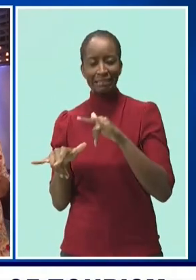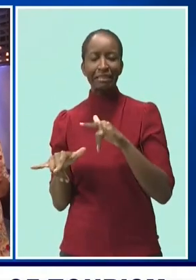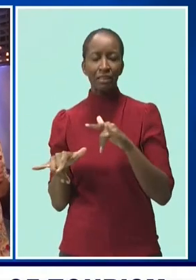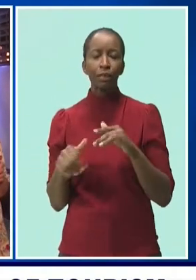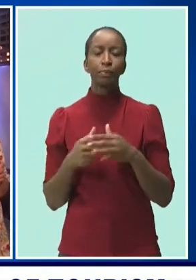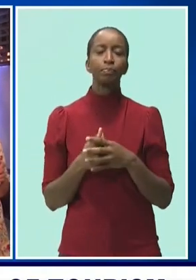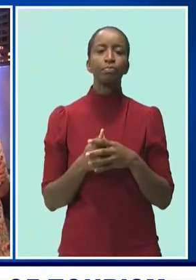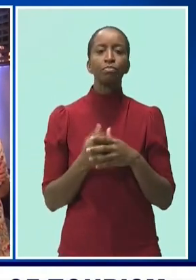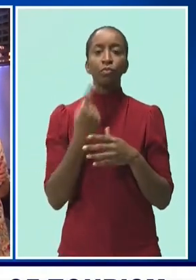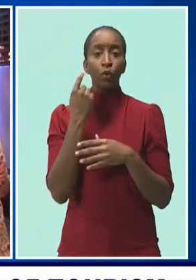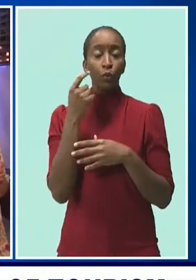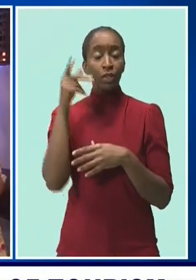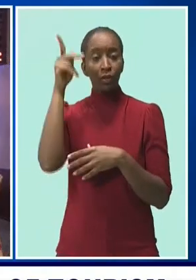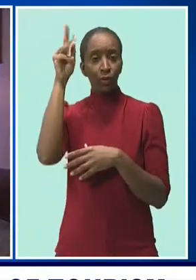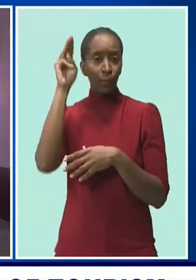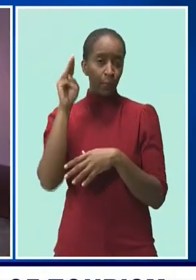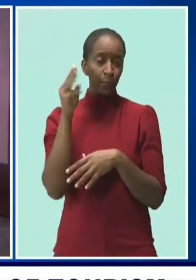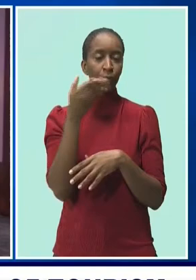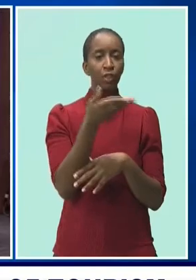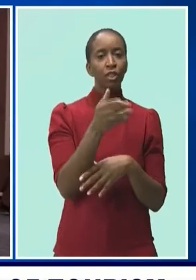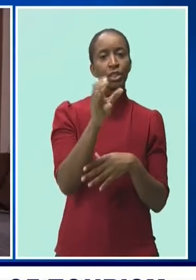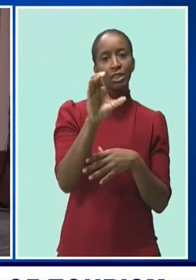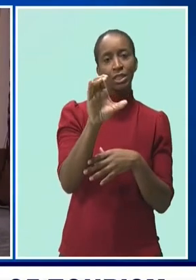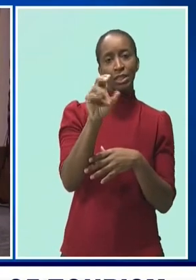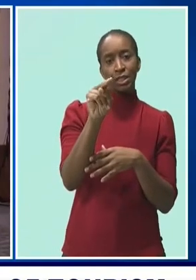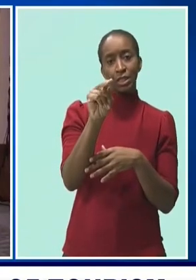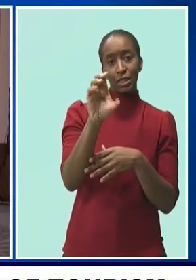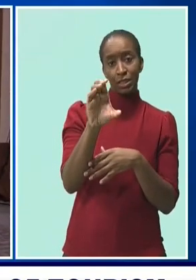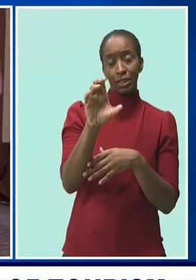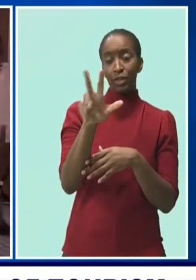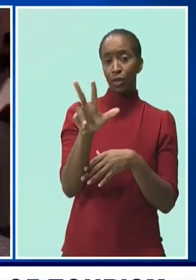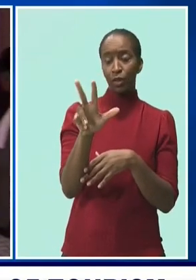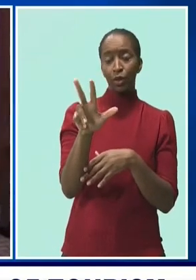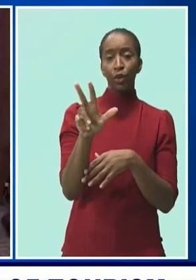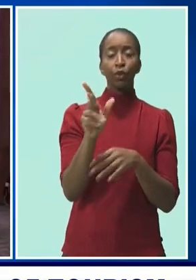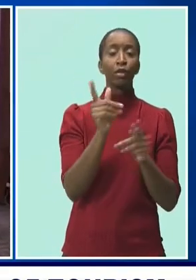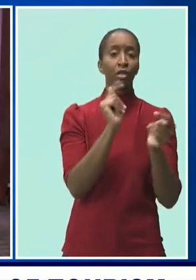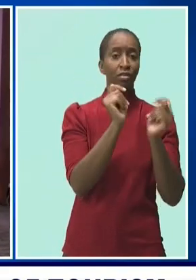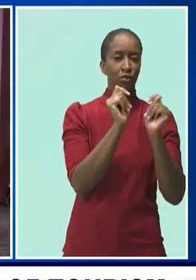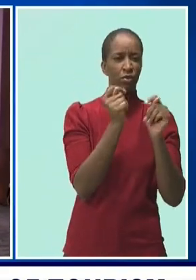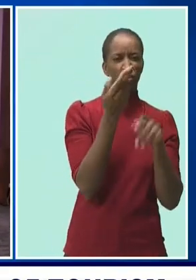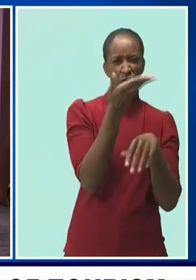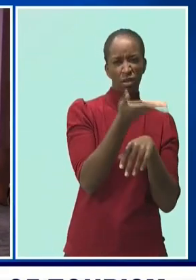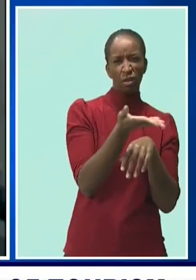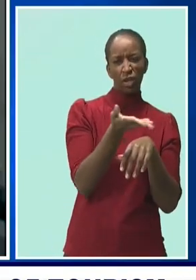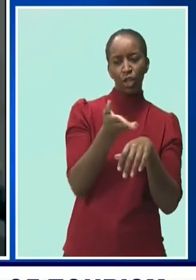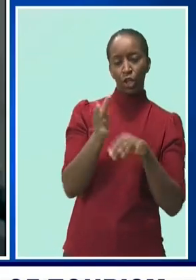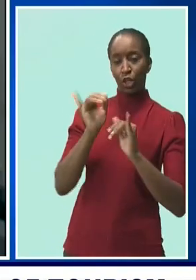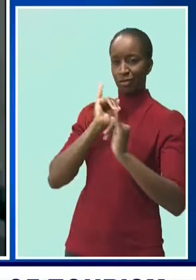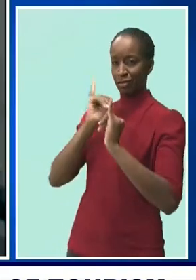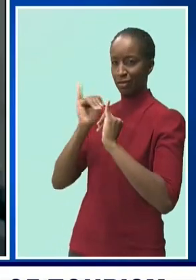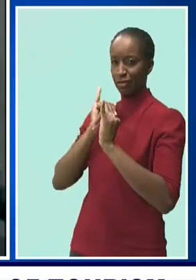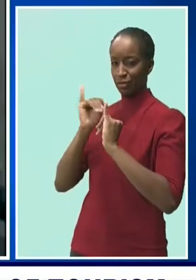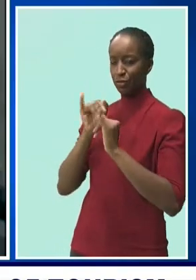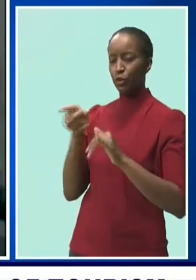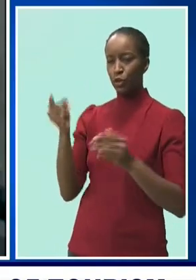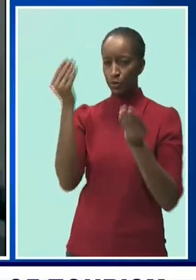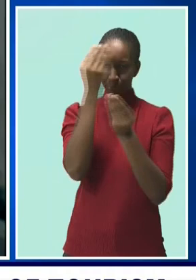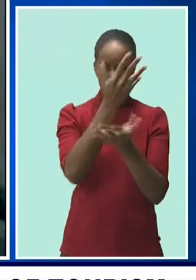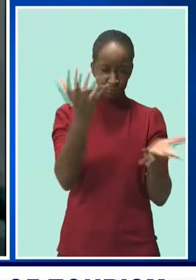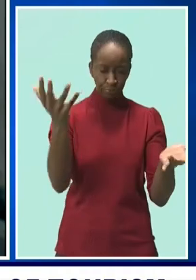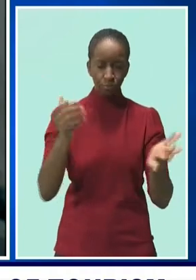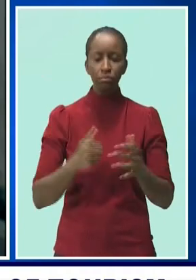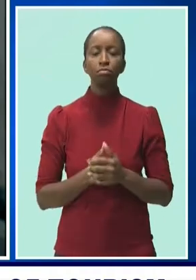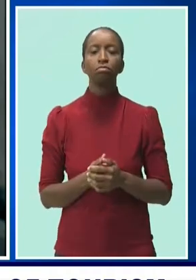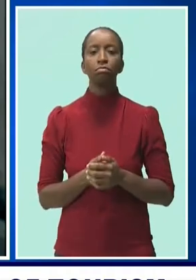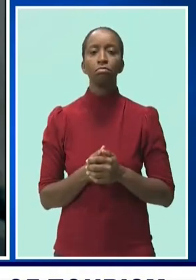television in Trinidad and Tobago where the Caribbean's future was discussed. When people want to travel again they're going to